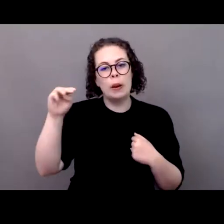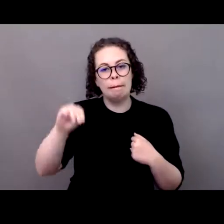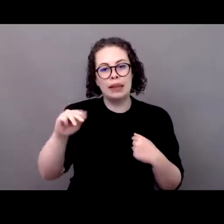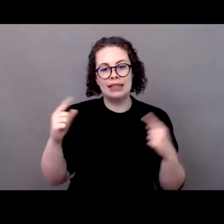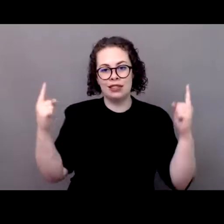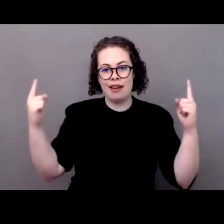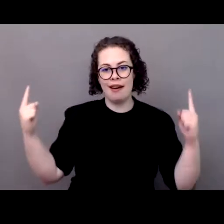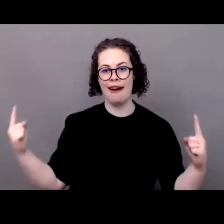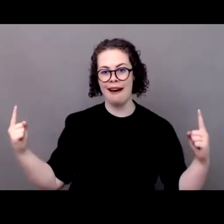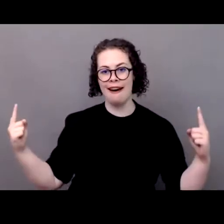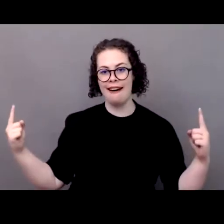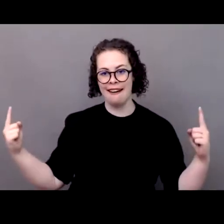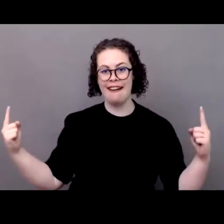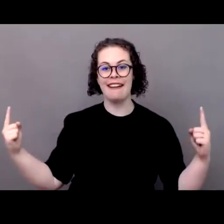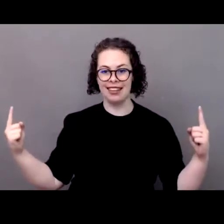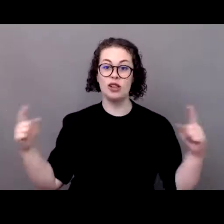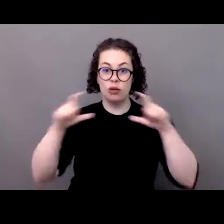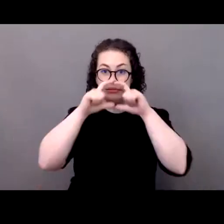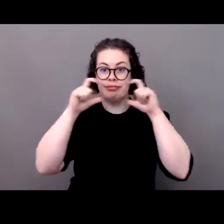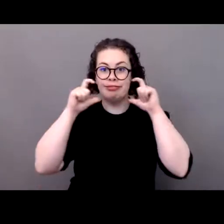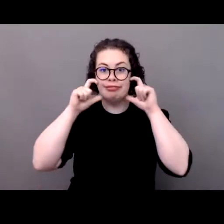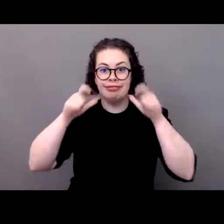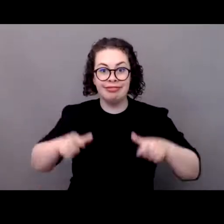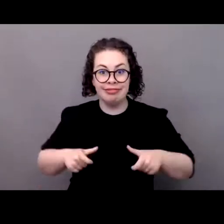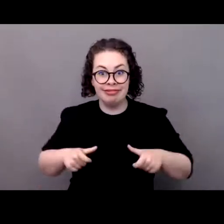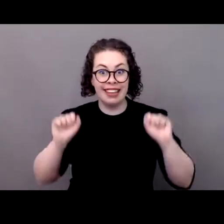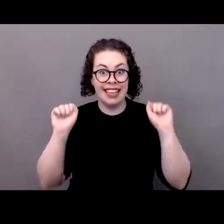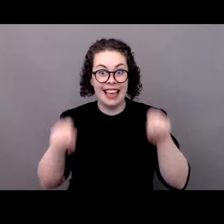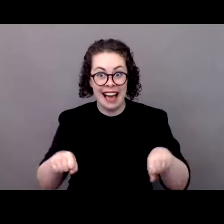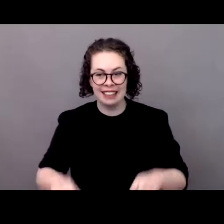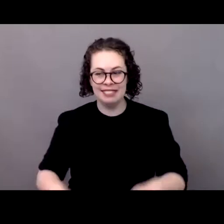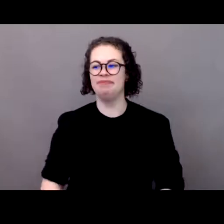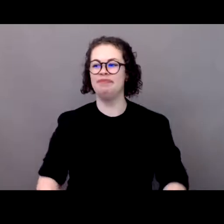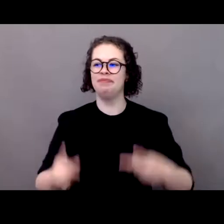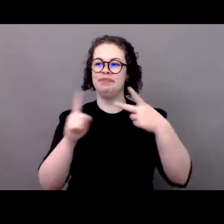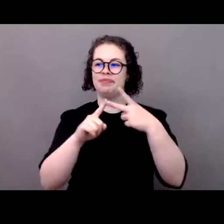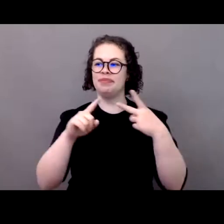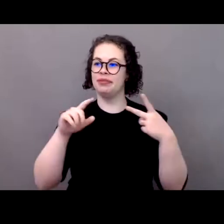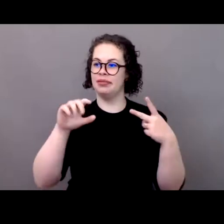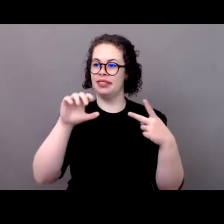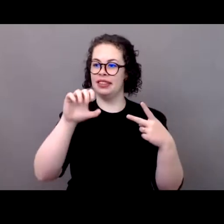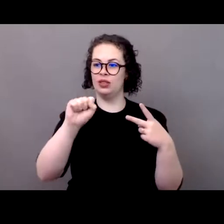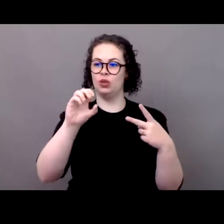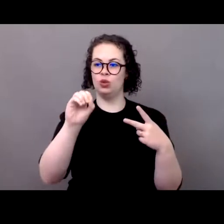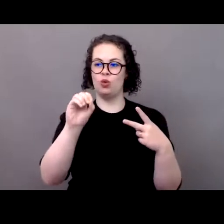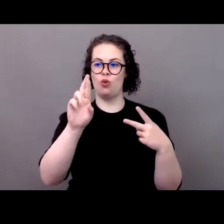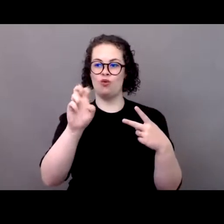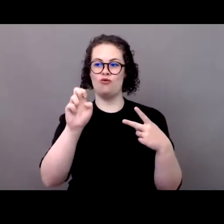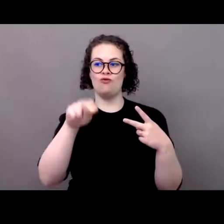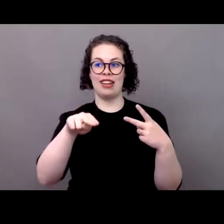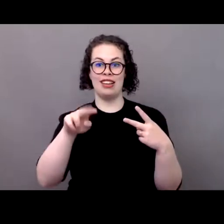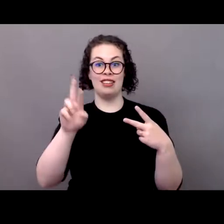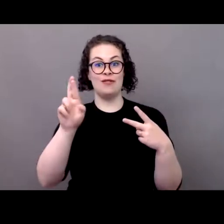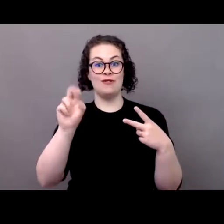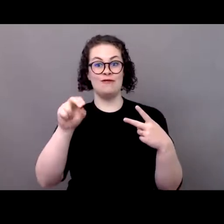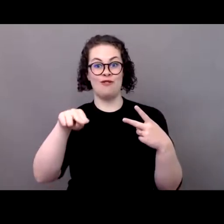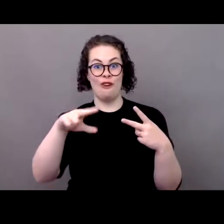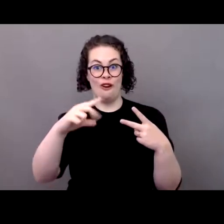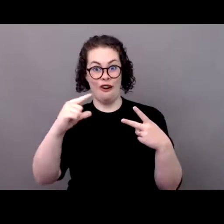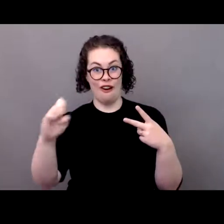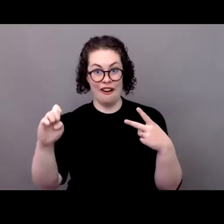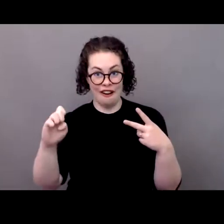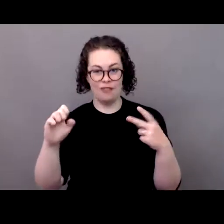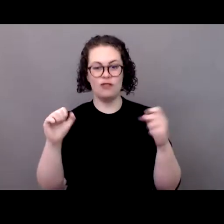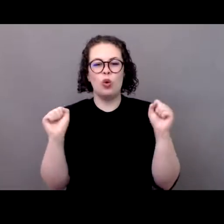a mask. Soren Wonga, European coordinator at Product of Winters Europe. Good morning,